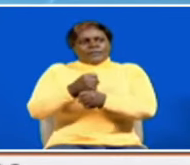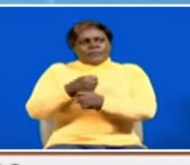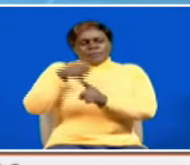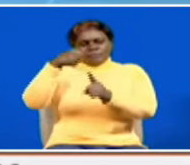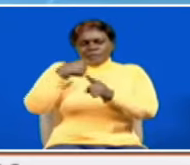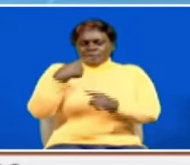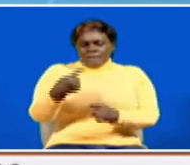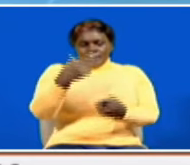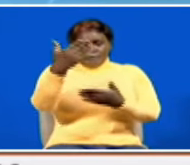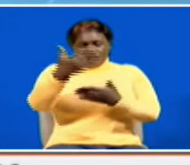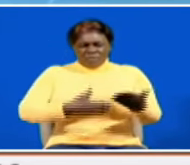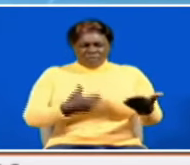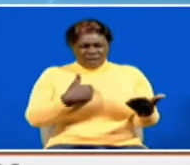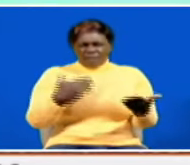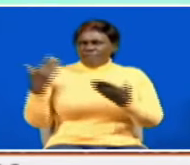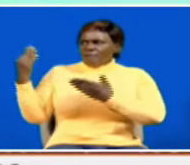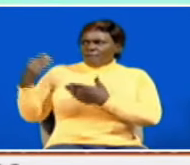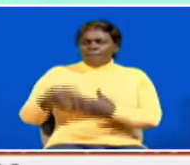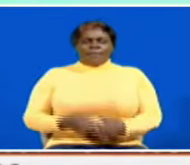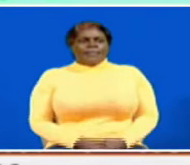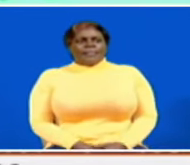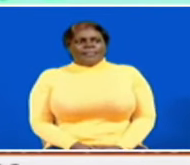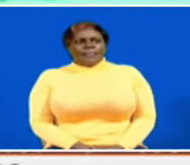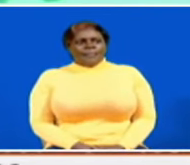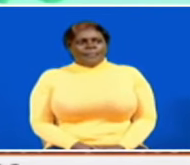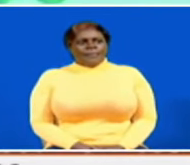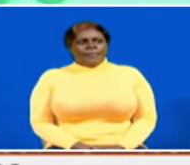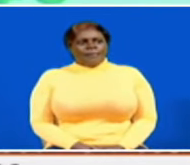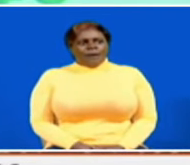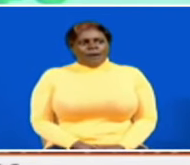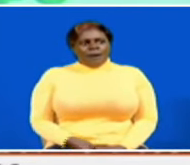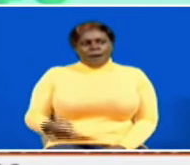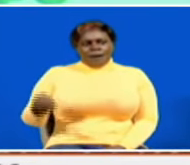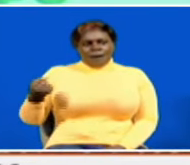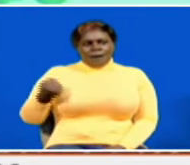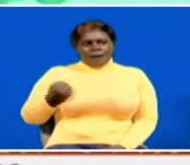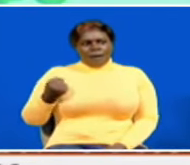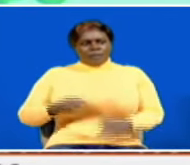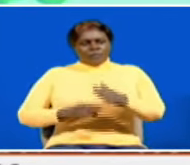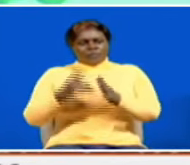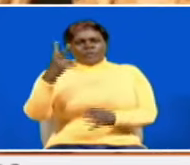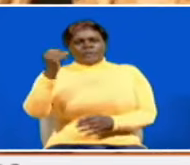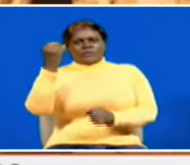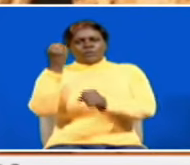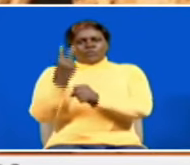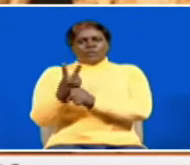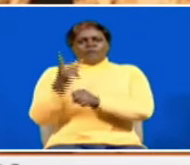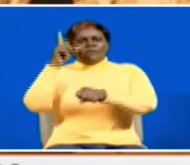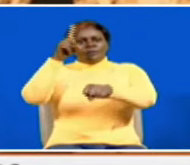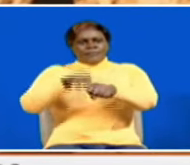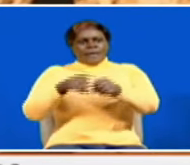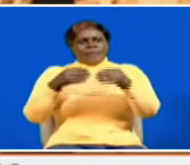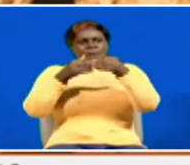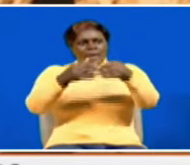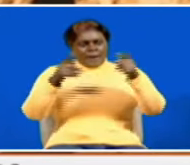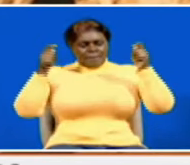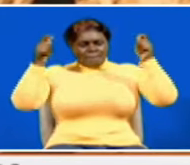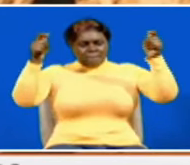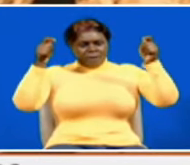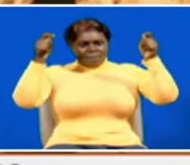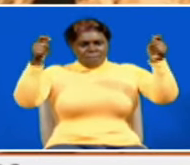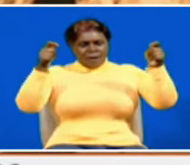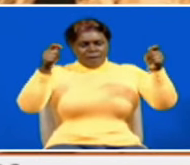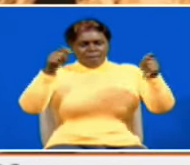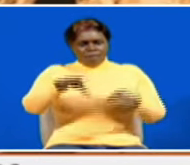with that report phyllis omido hit the headlines in 2012 when she led demonstrations after